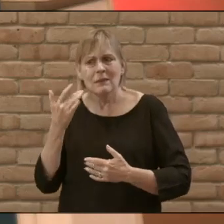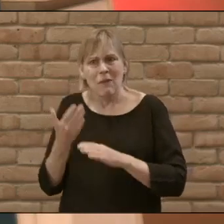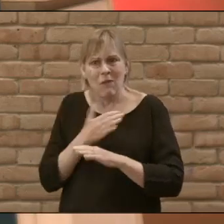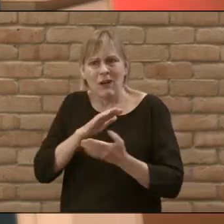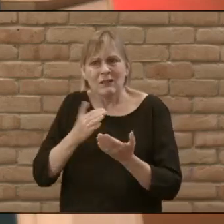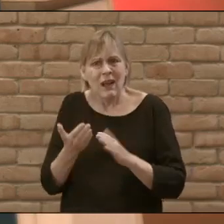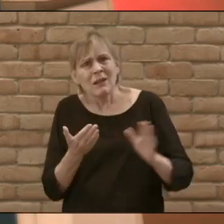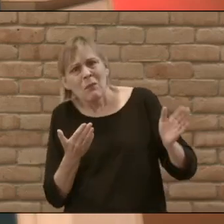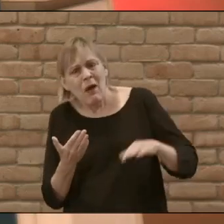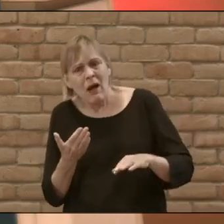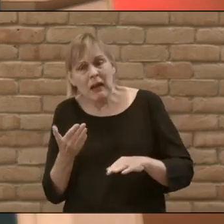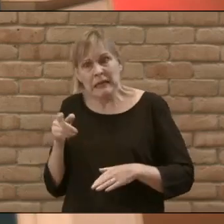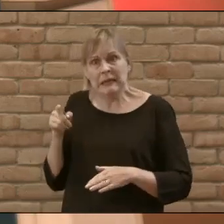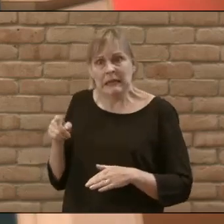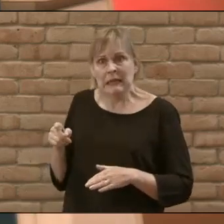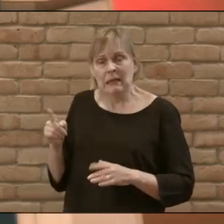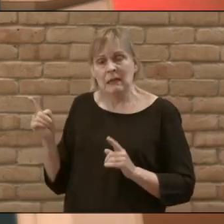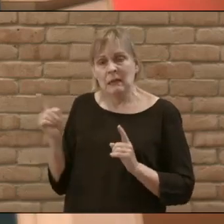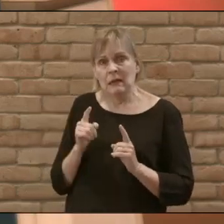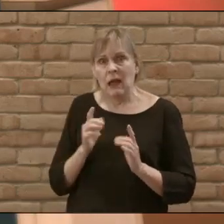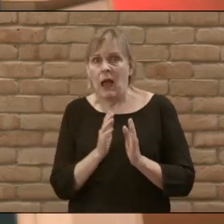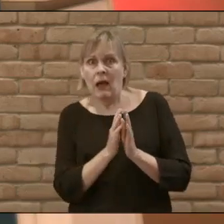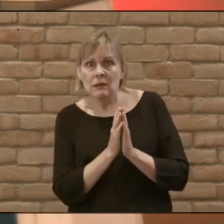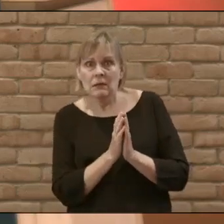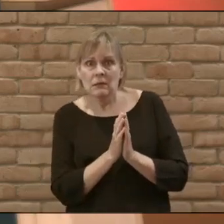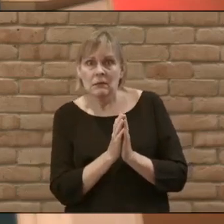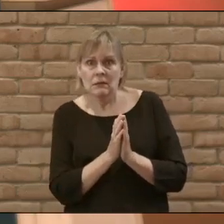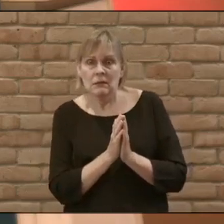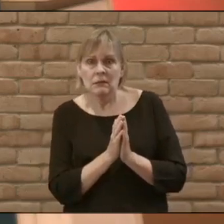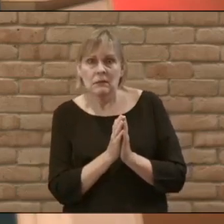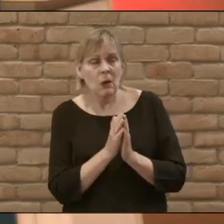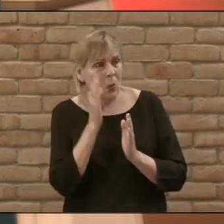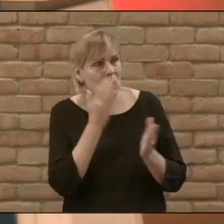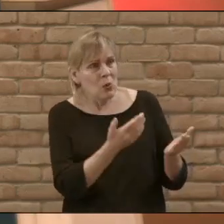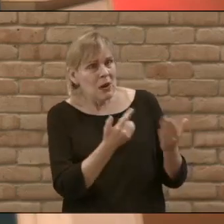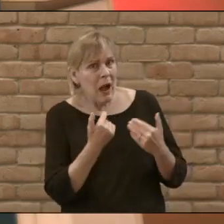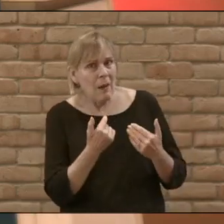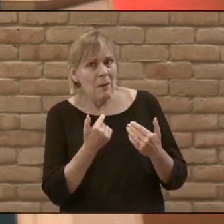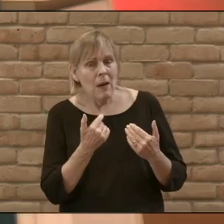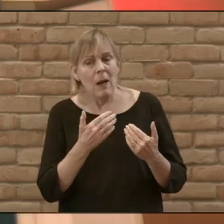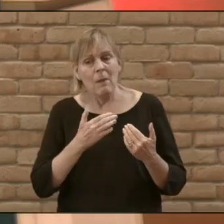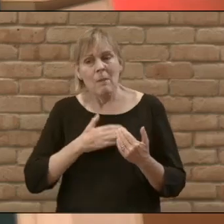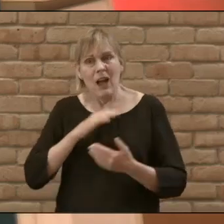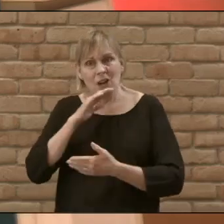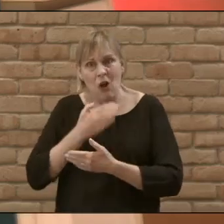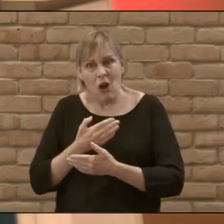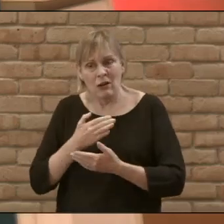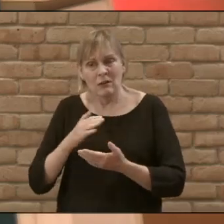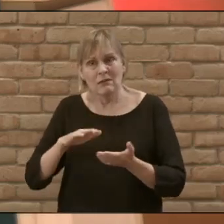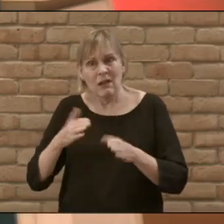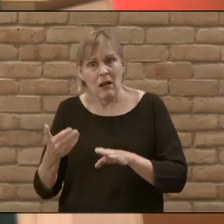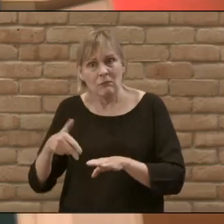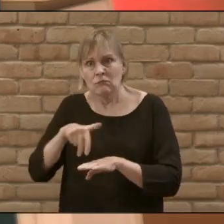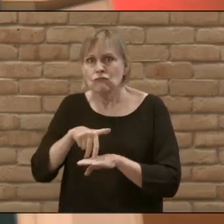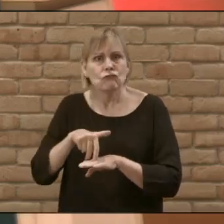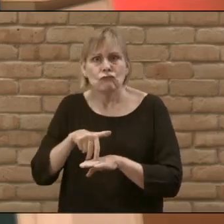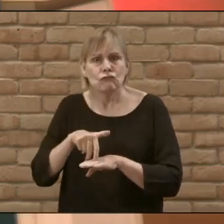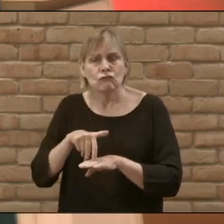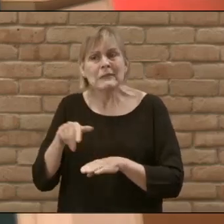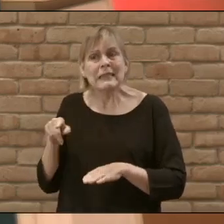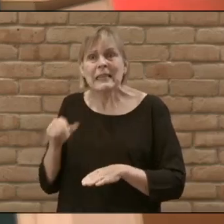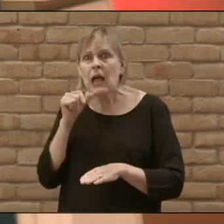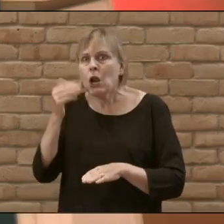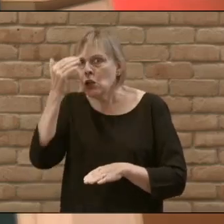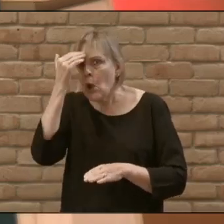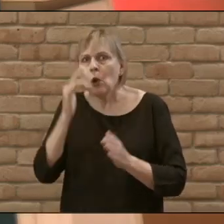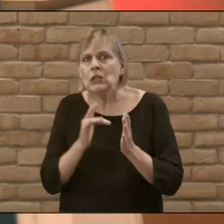she dies. Remember, Jairus didn't come to Jesus and ask, will you come and raise my daughter from the dead? I don't think Jairus knew